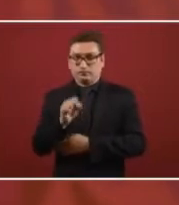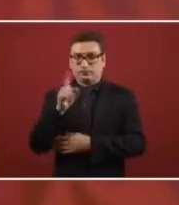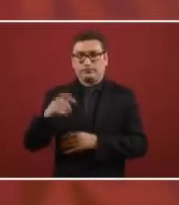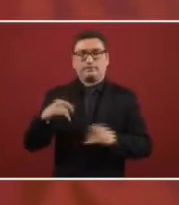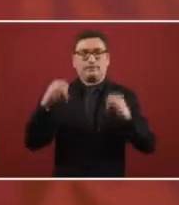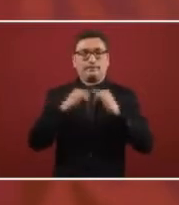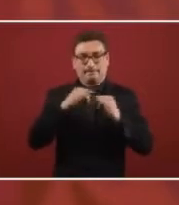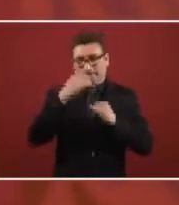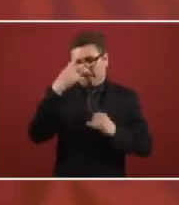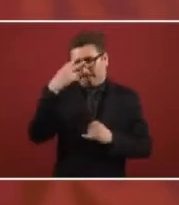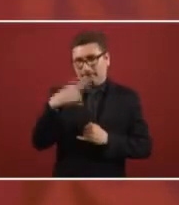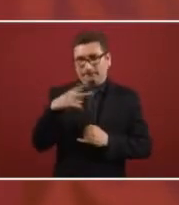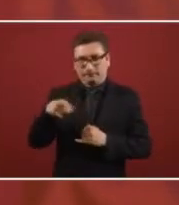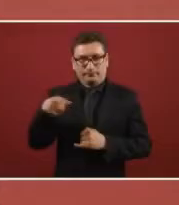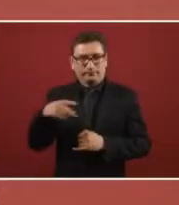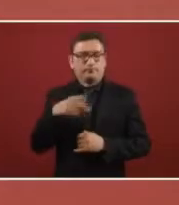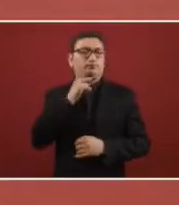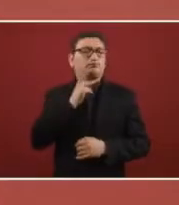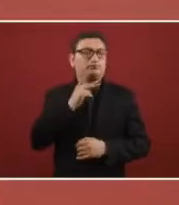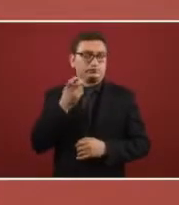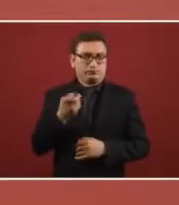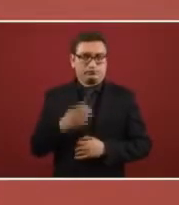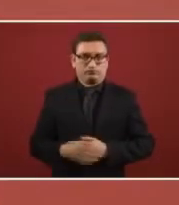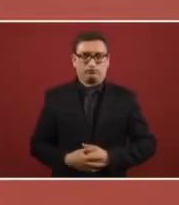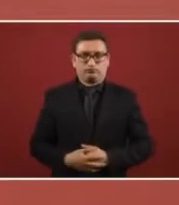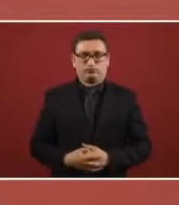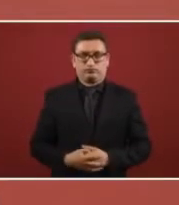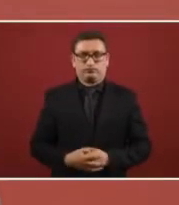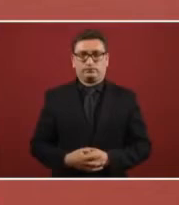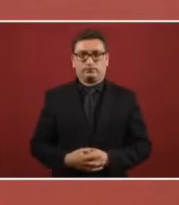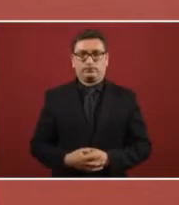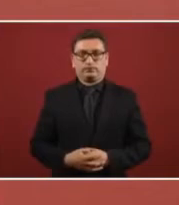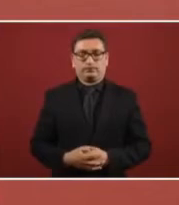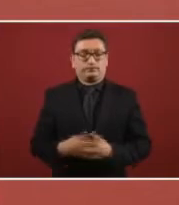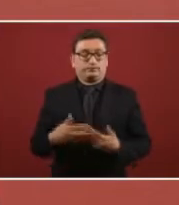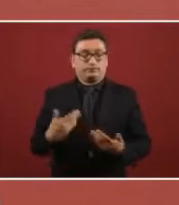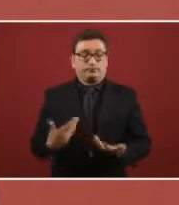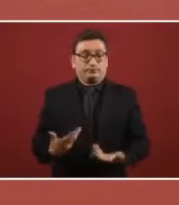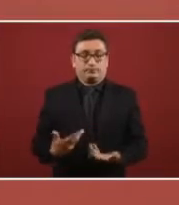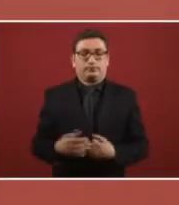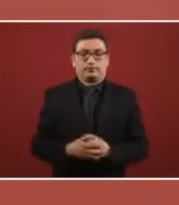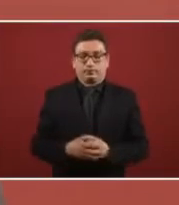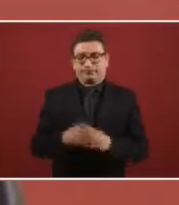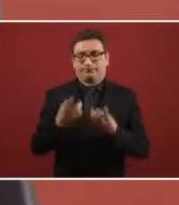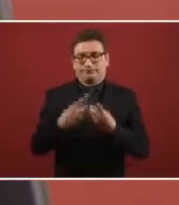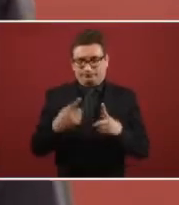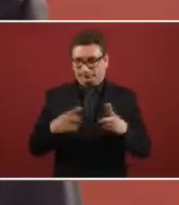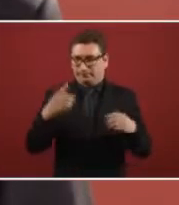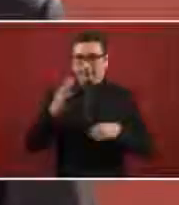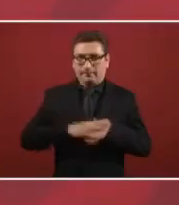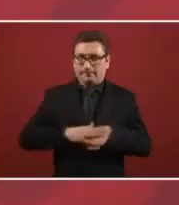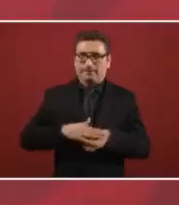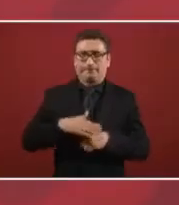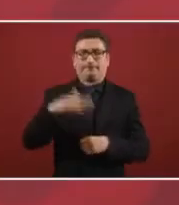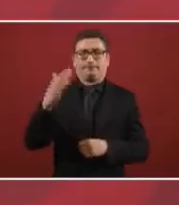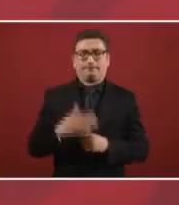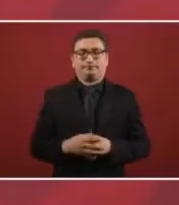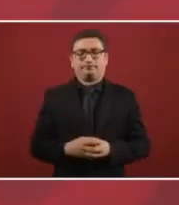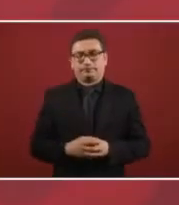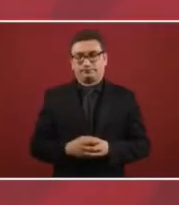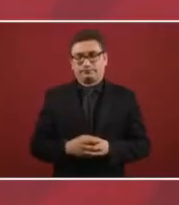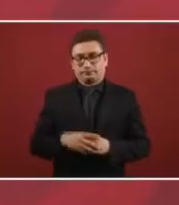is of the Mexican Institute of Petroleum. So, yes, there is more